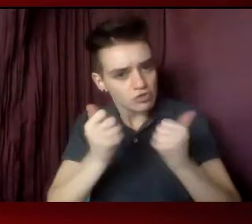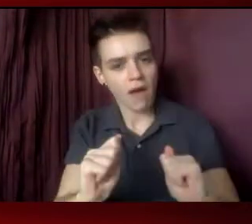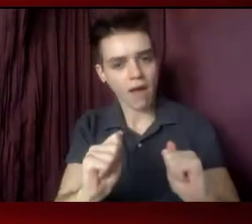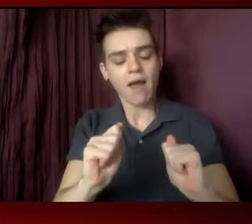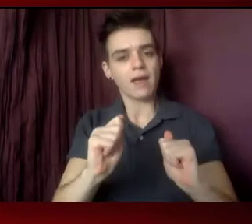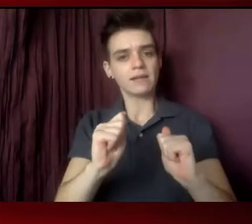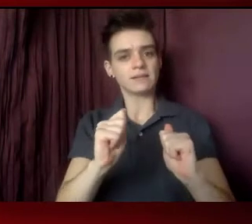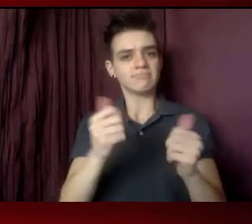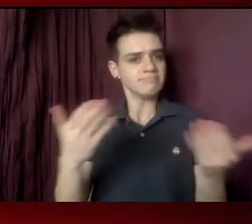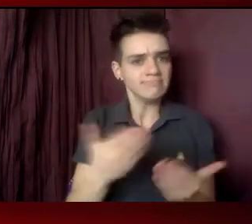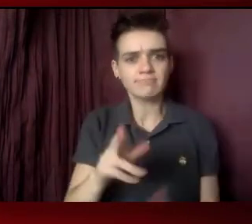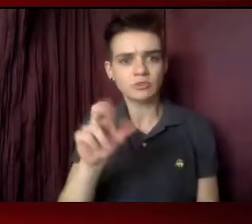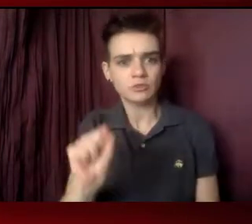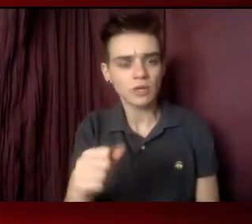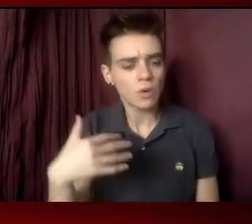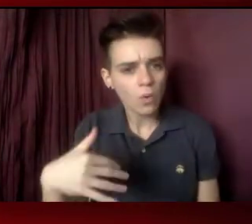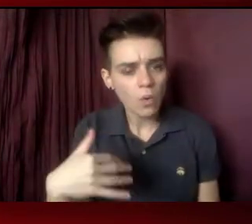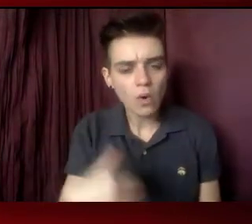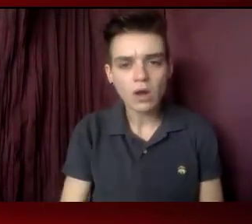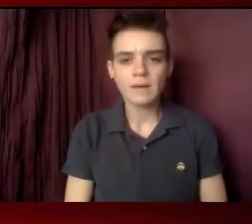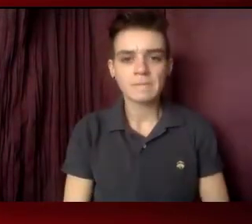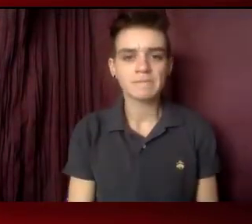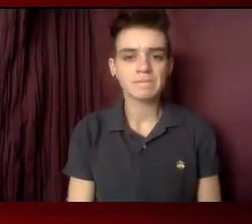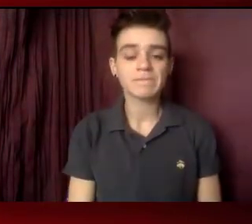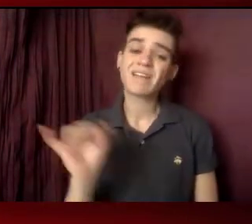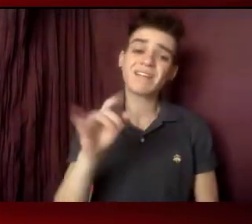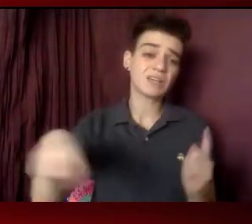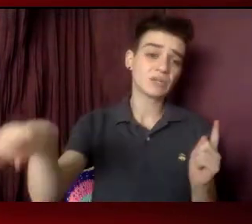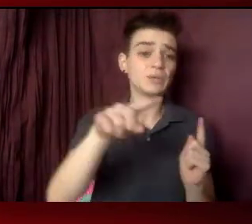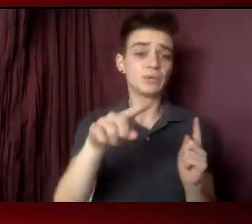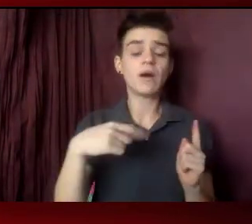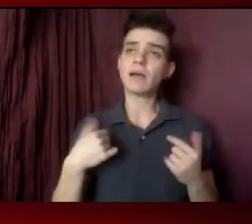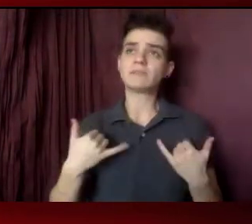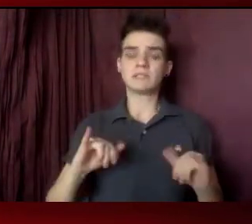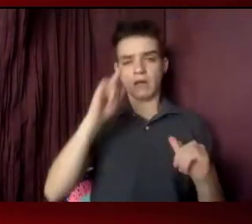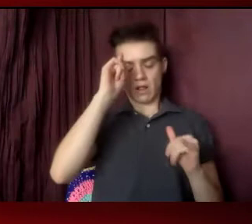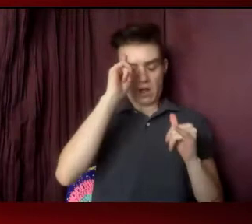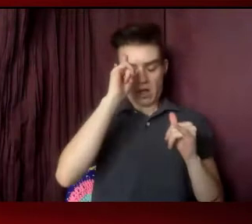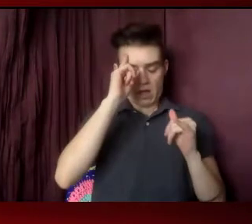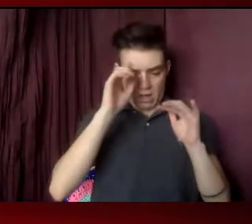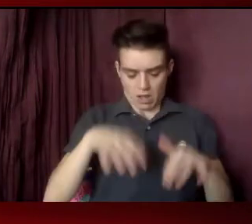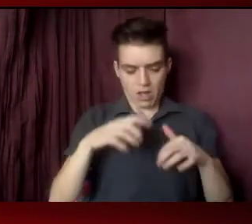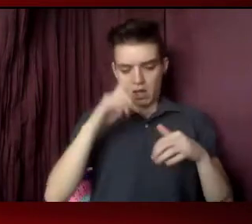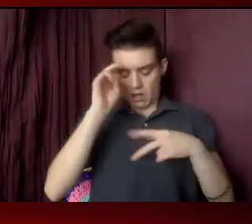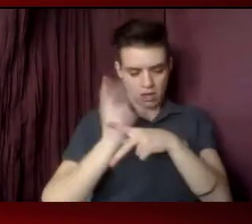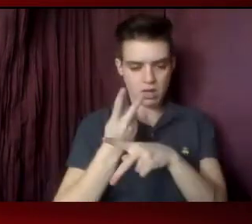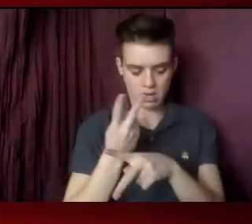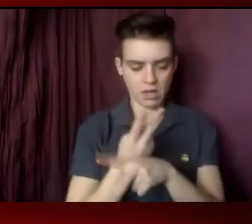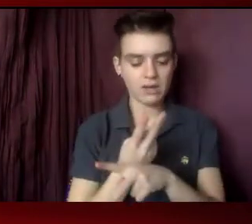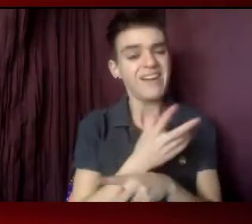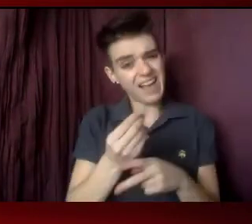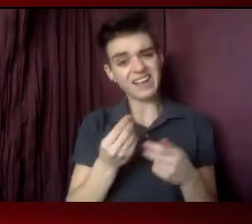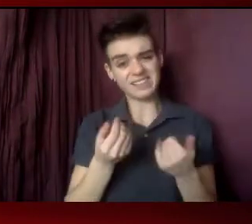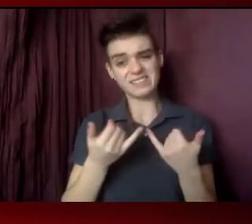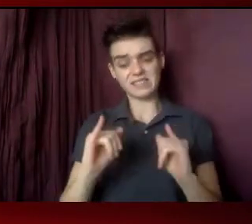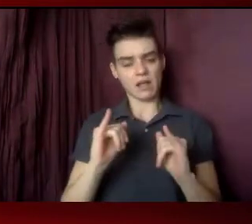our very eyes. And like all of you, I'm still processing how the COVID pandemic has changed our